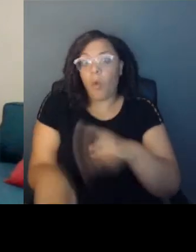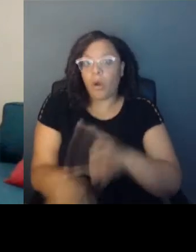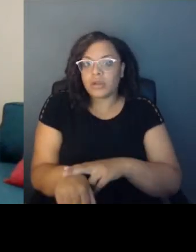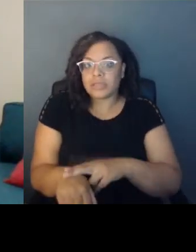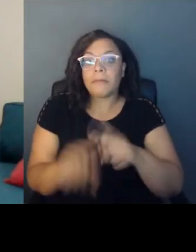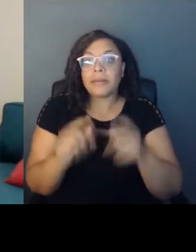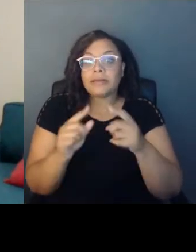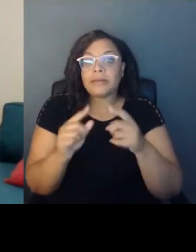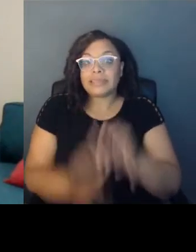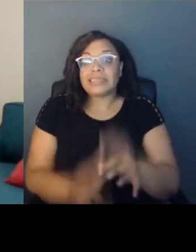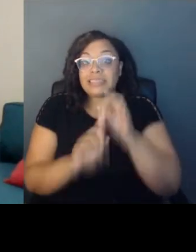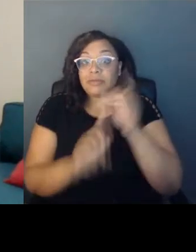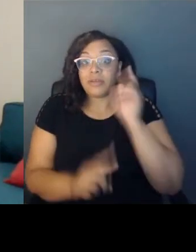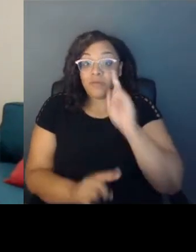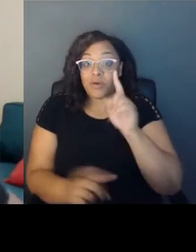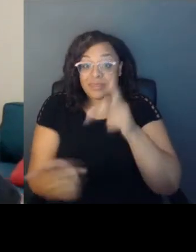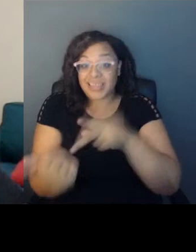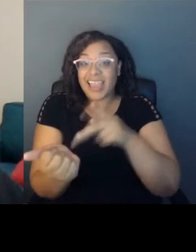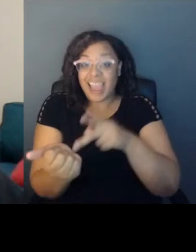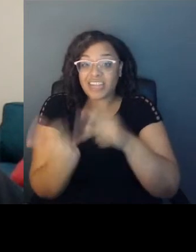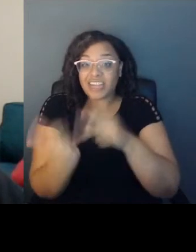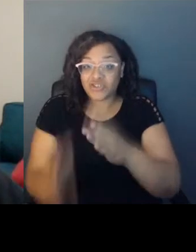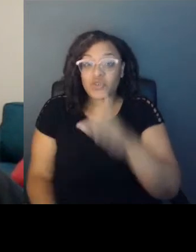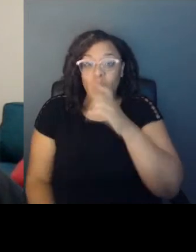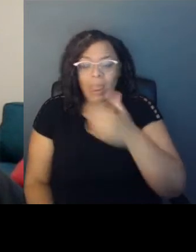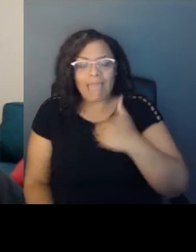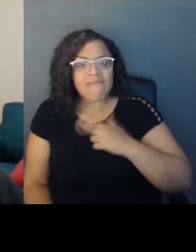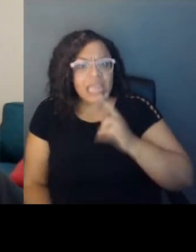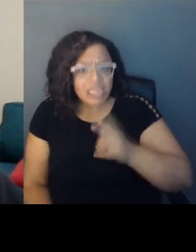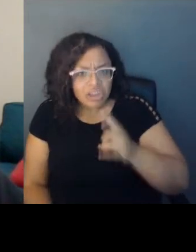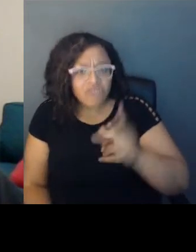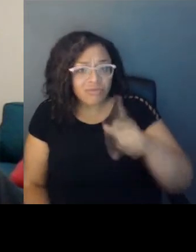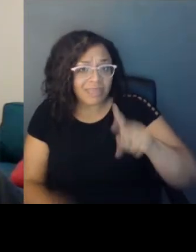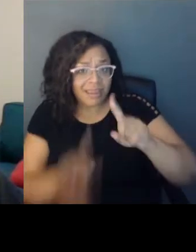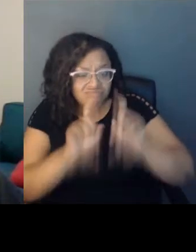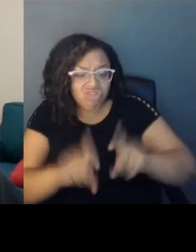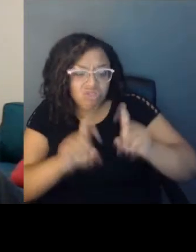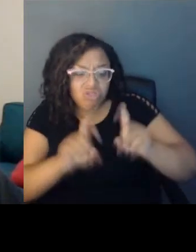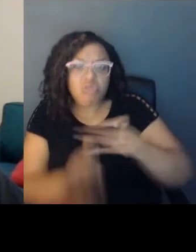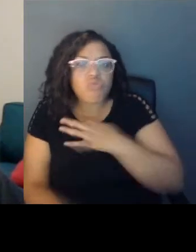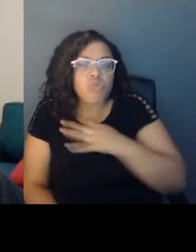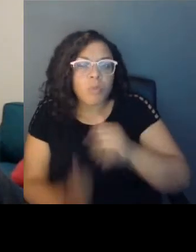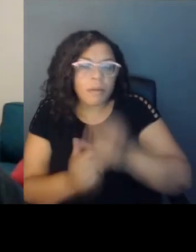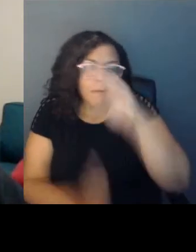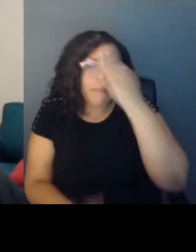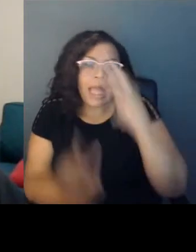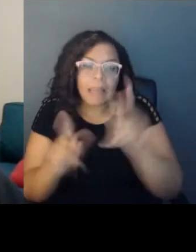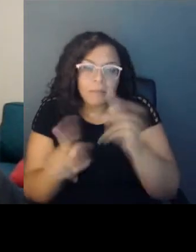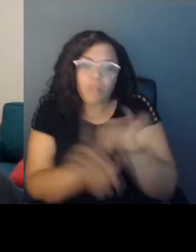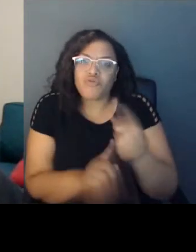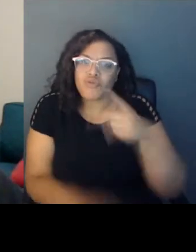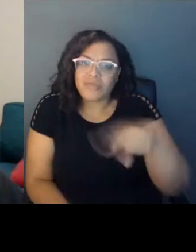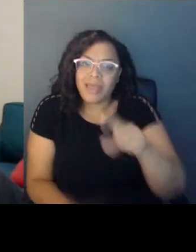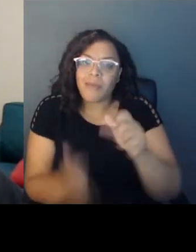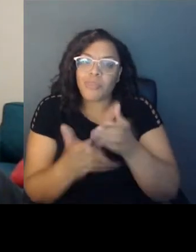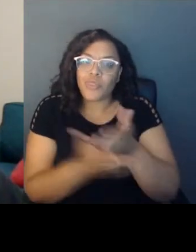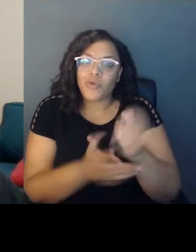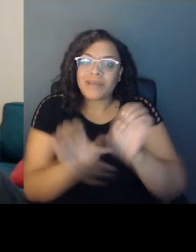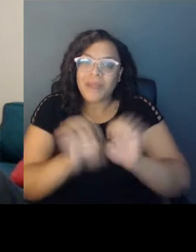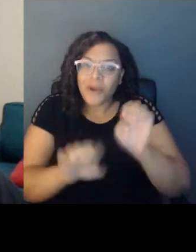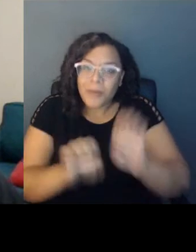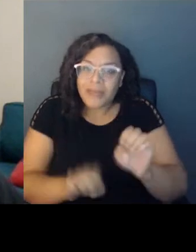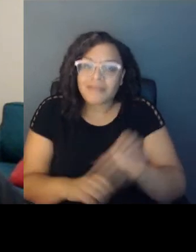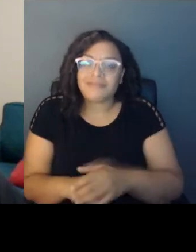who have a history of doing some experiments on Black people, treating Black people with higher doses of